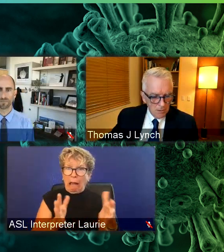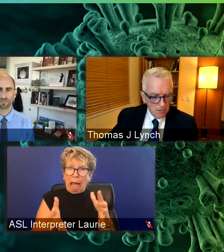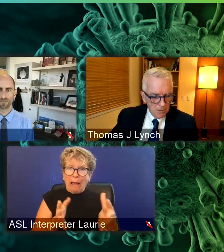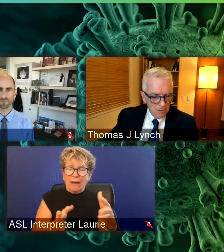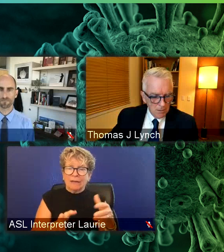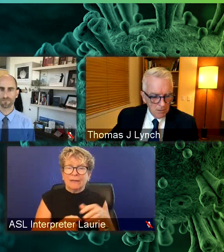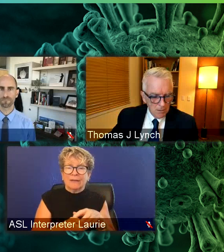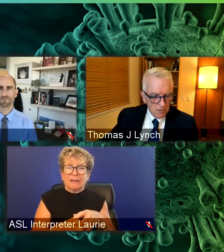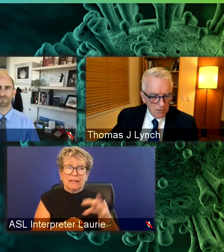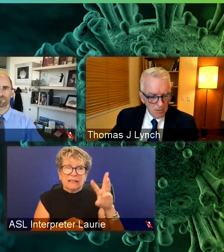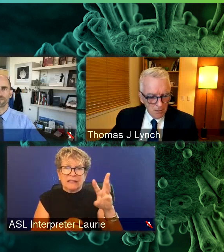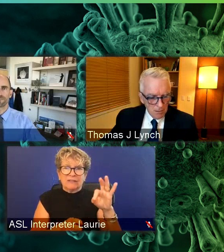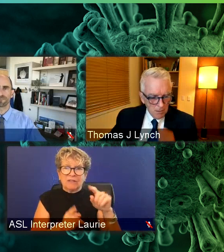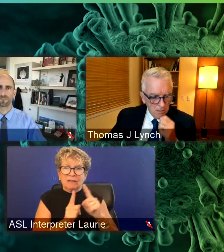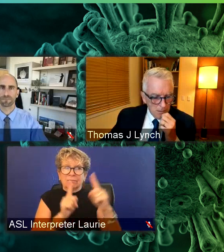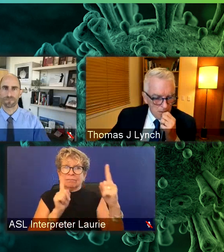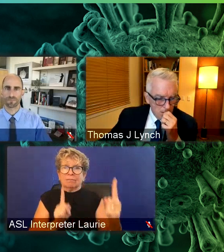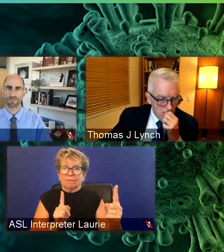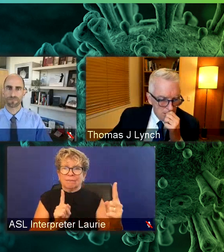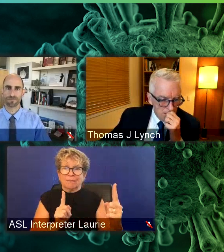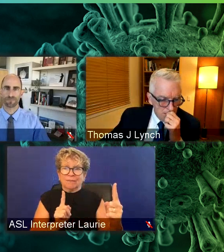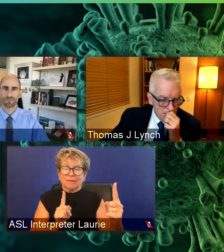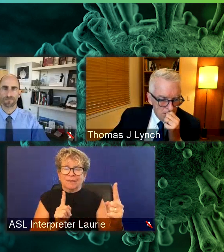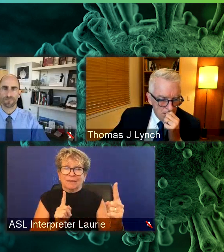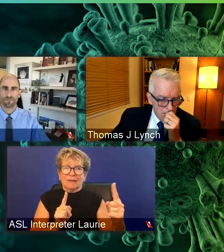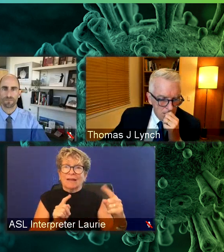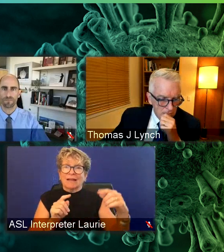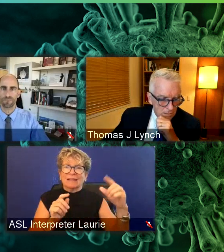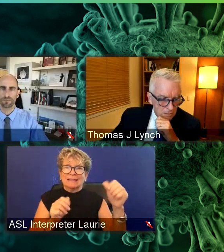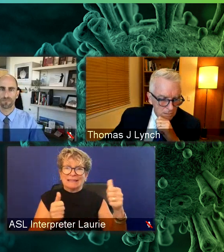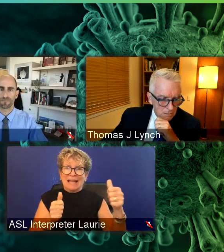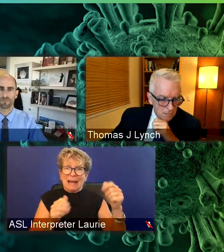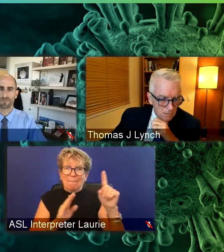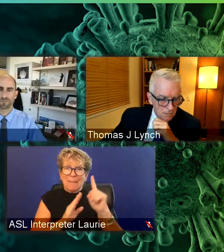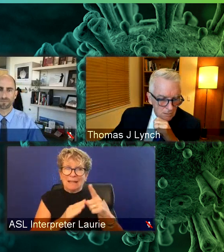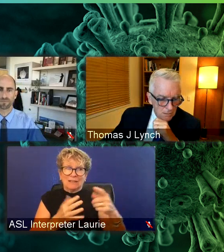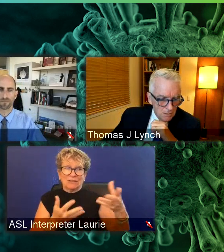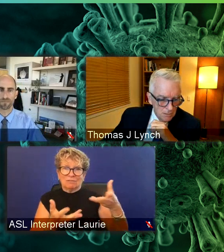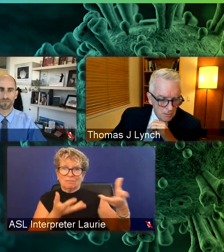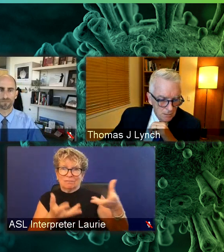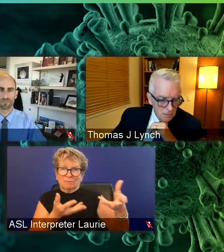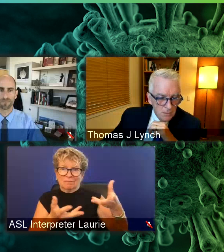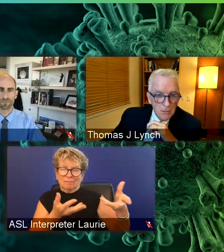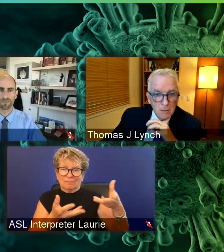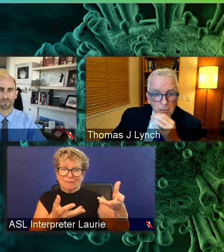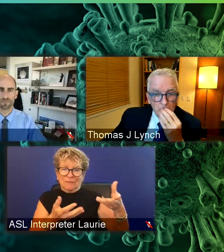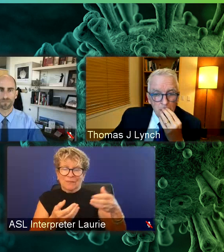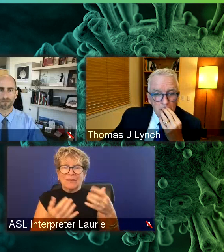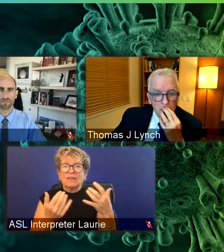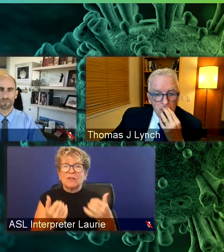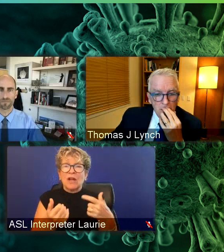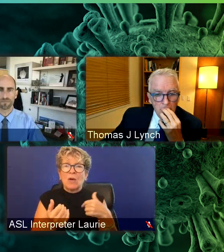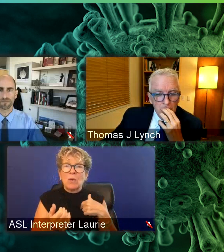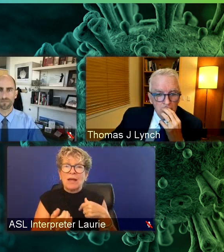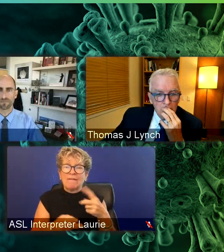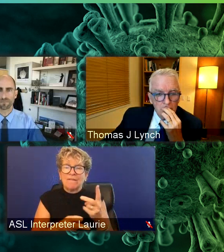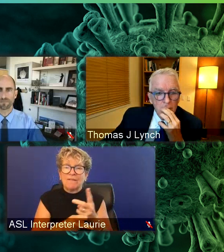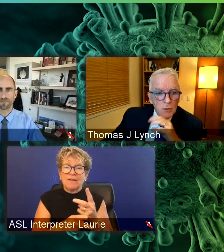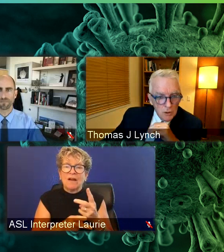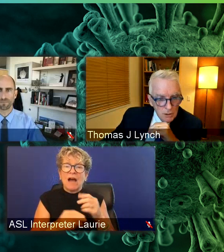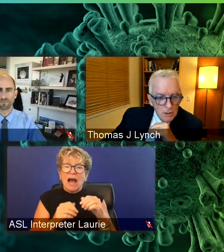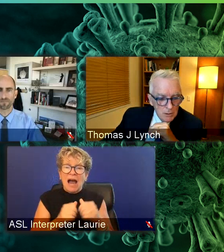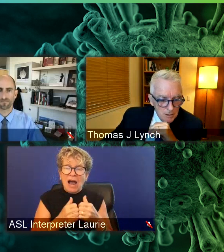But kind of the strategies that we've figured out for how to reduce, reduce spread should be the same.